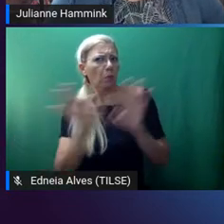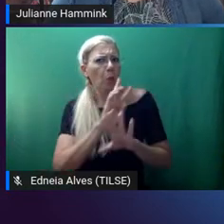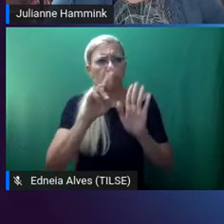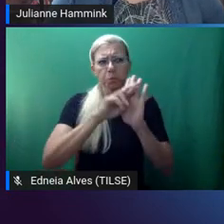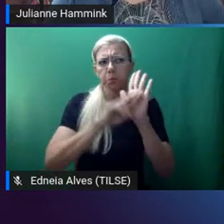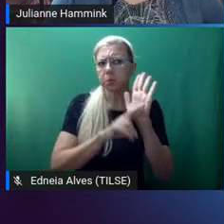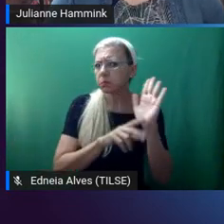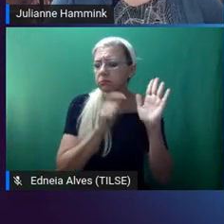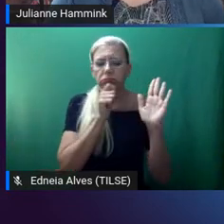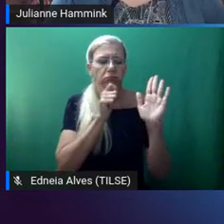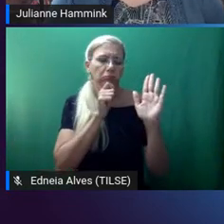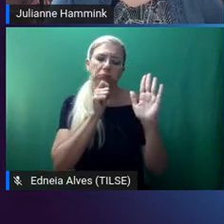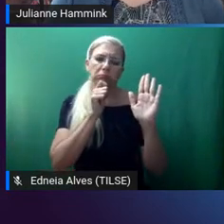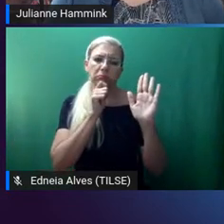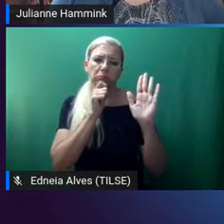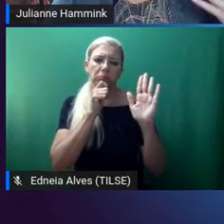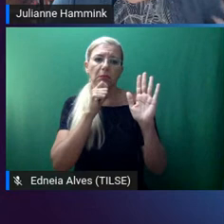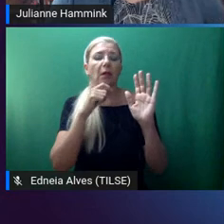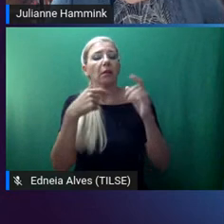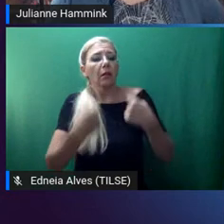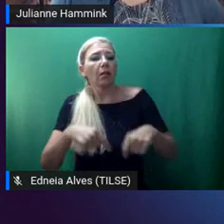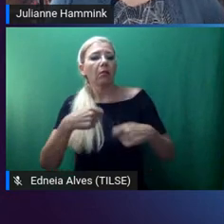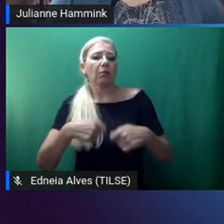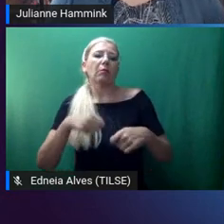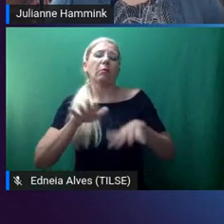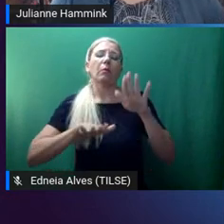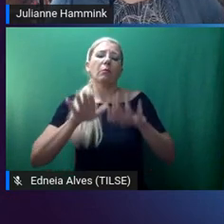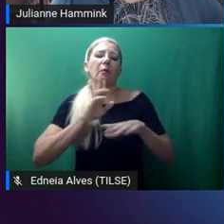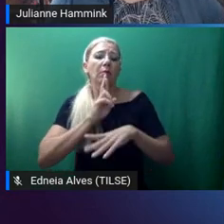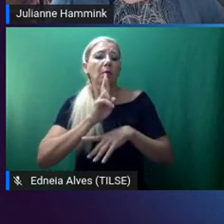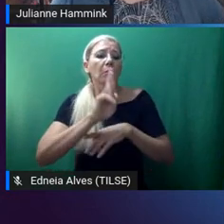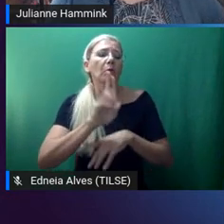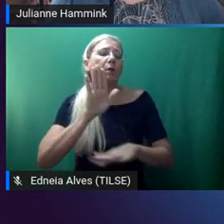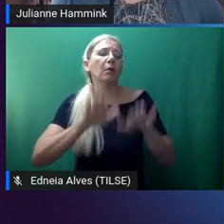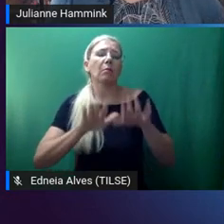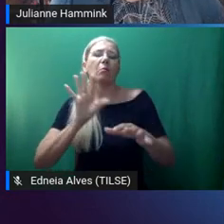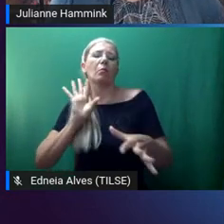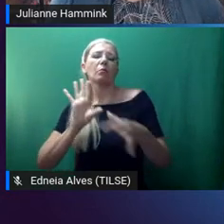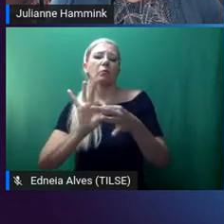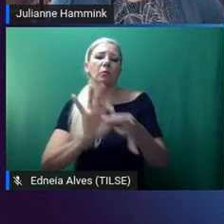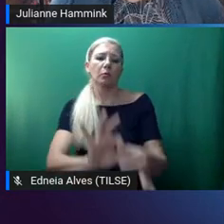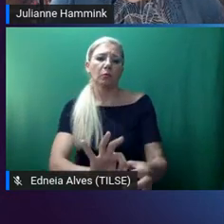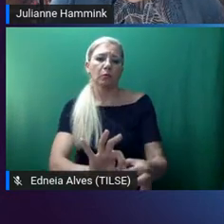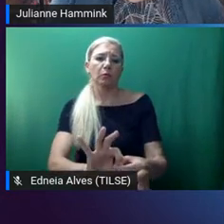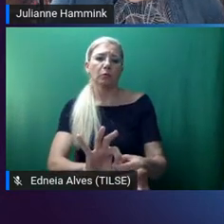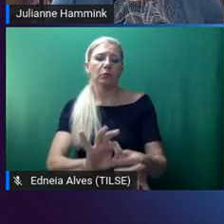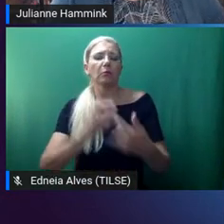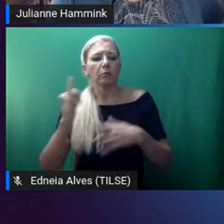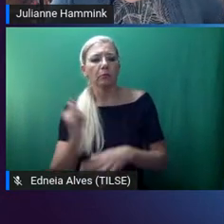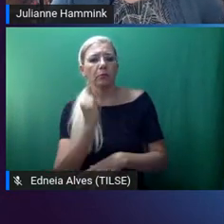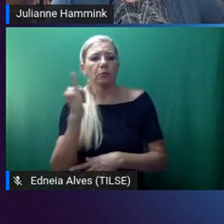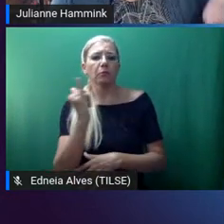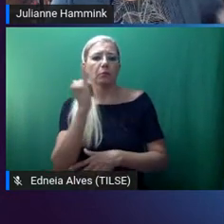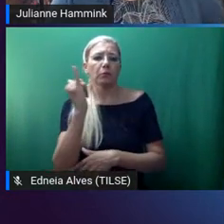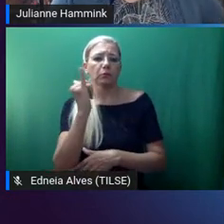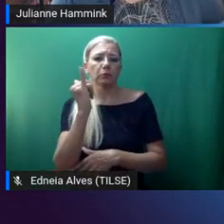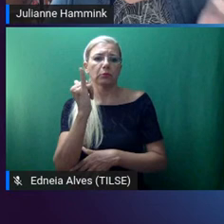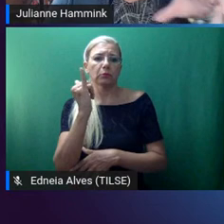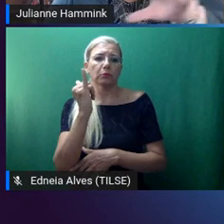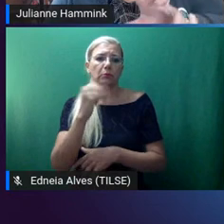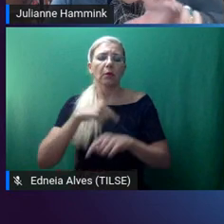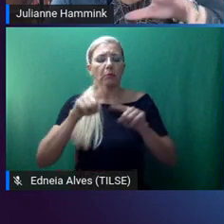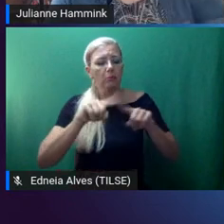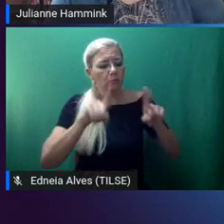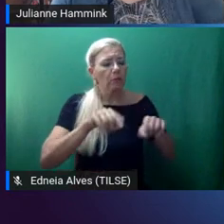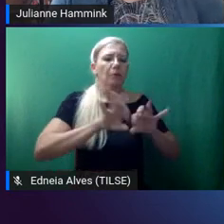it needs to respond to its context, which is why involving stakeholders is important, both in the planning and the